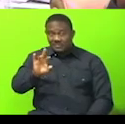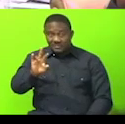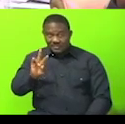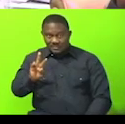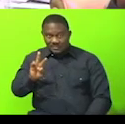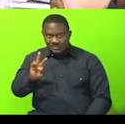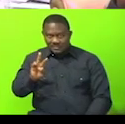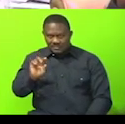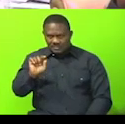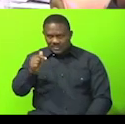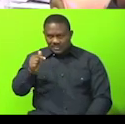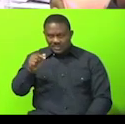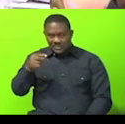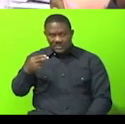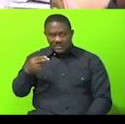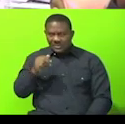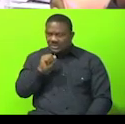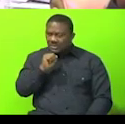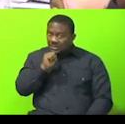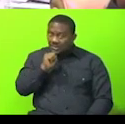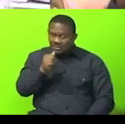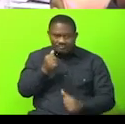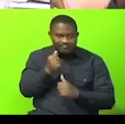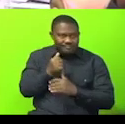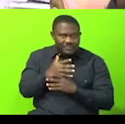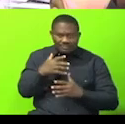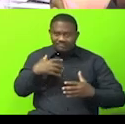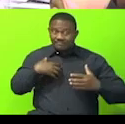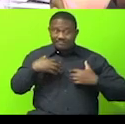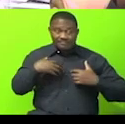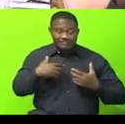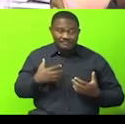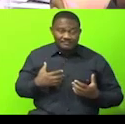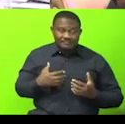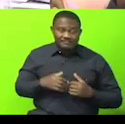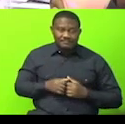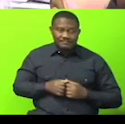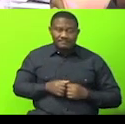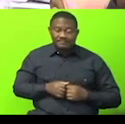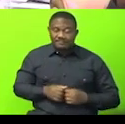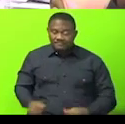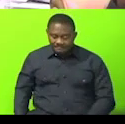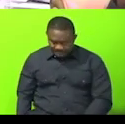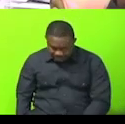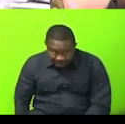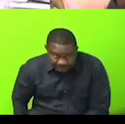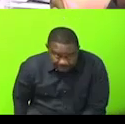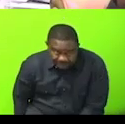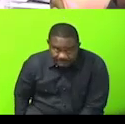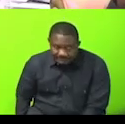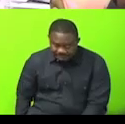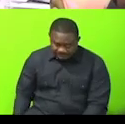mere allegation, Mr. Speaker. So the appearance of who were alleged to have been in breach,